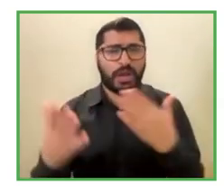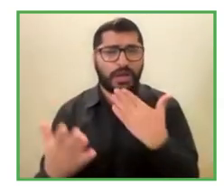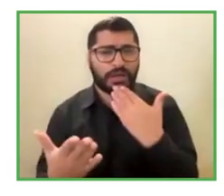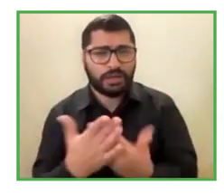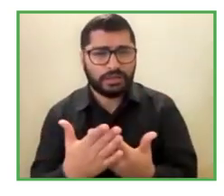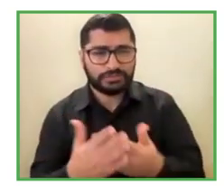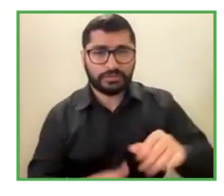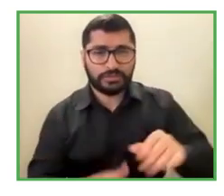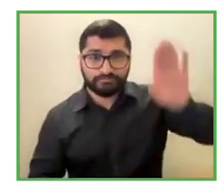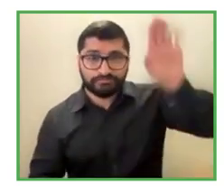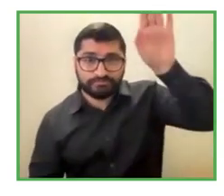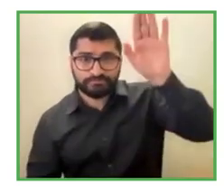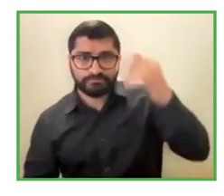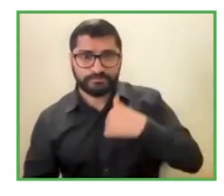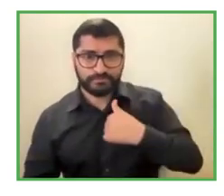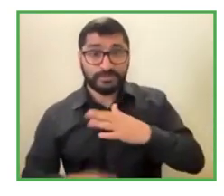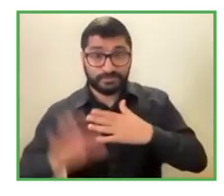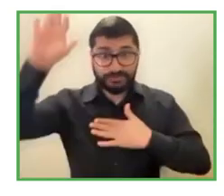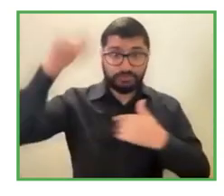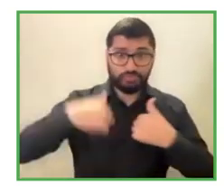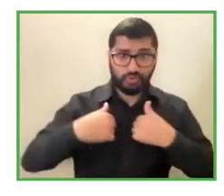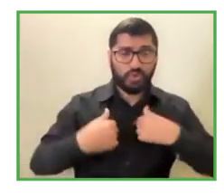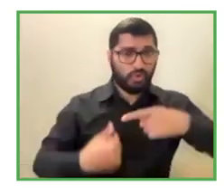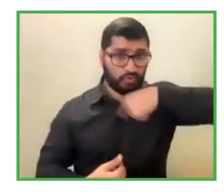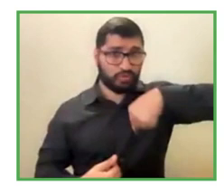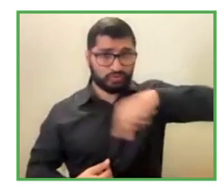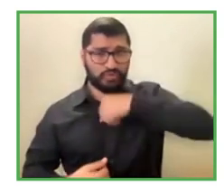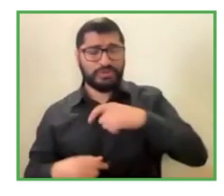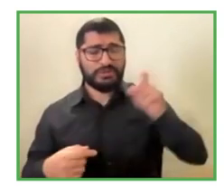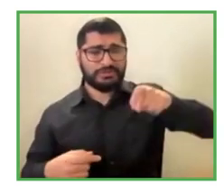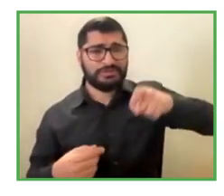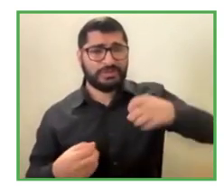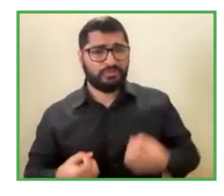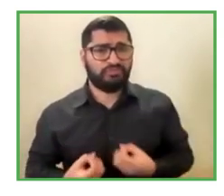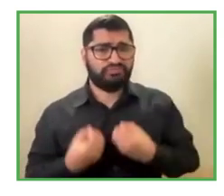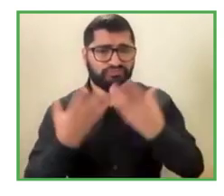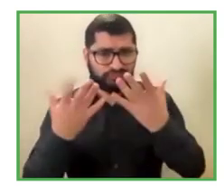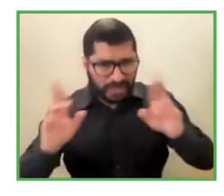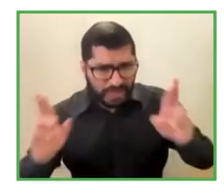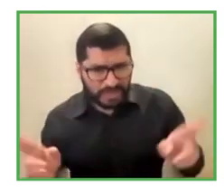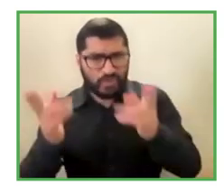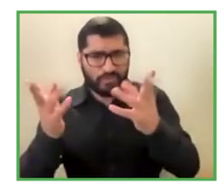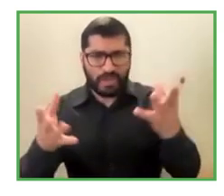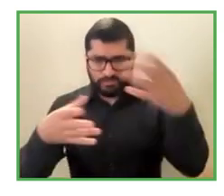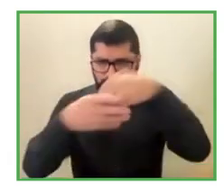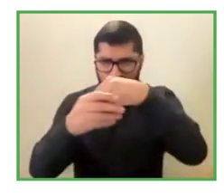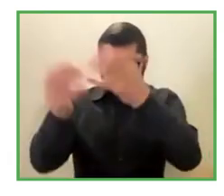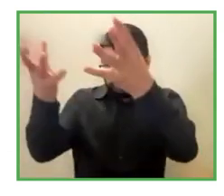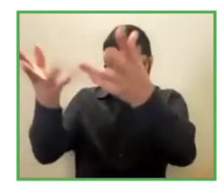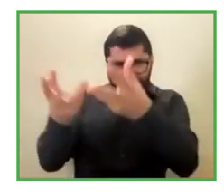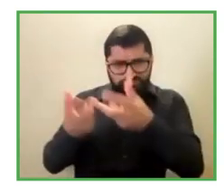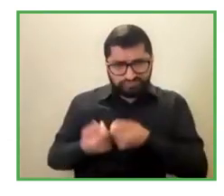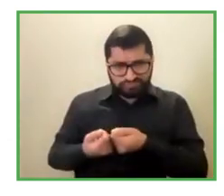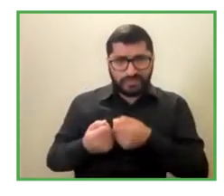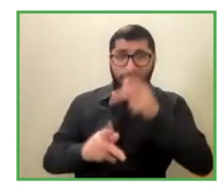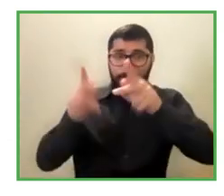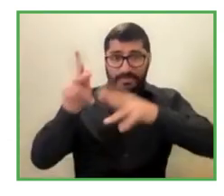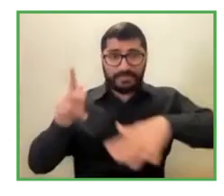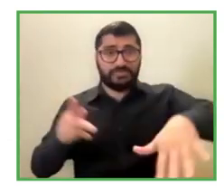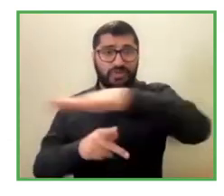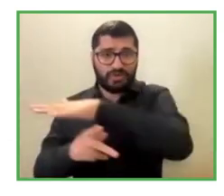Alvaro, on our side, is to recover the occupational rate of students that have